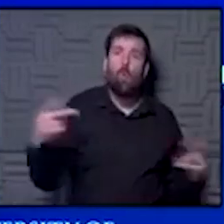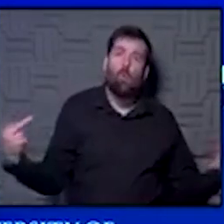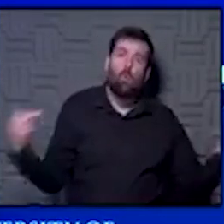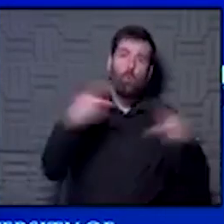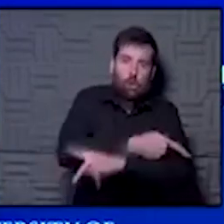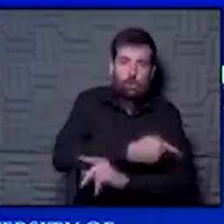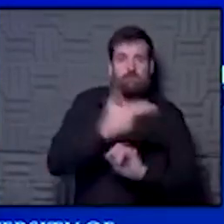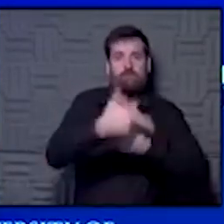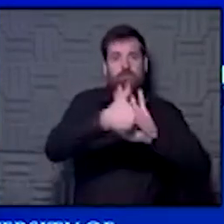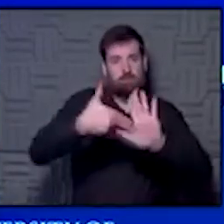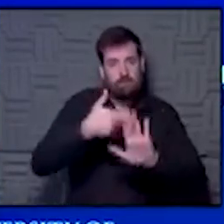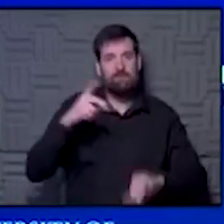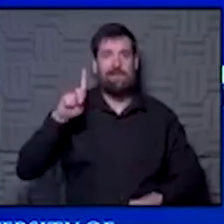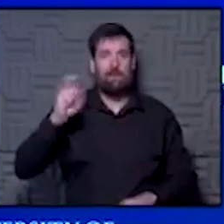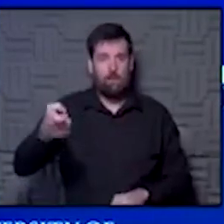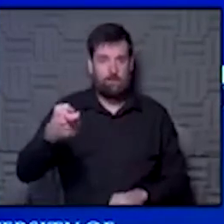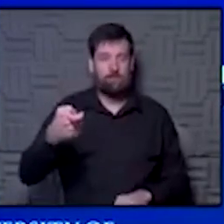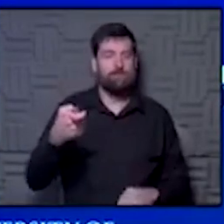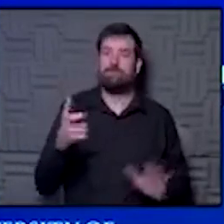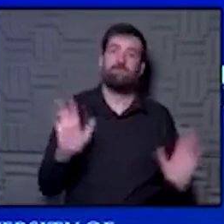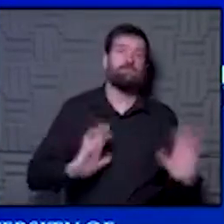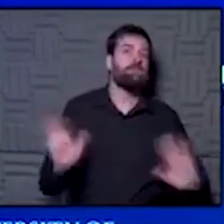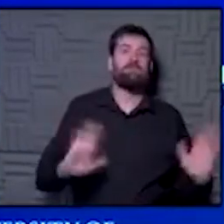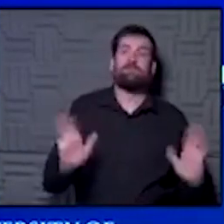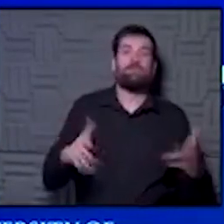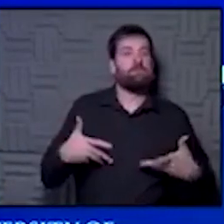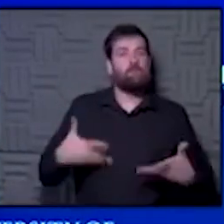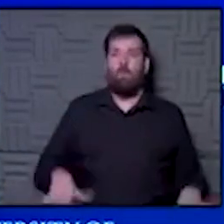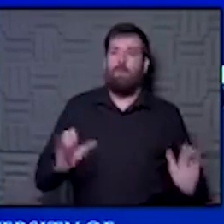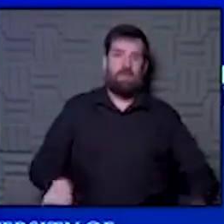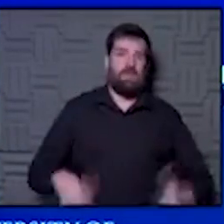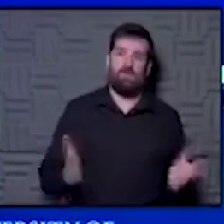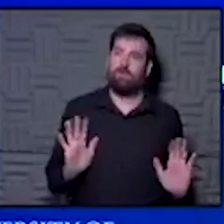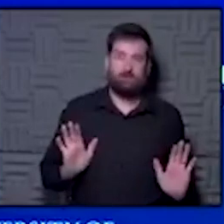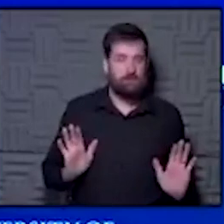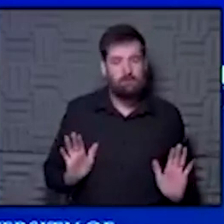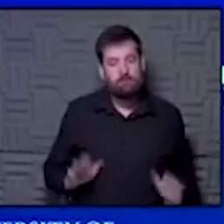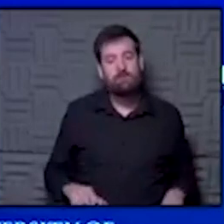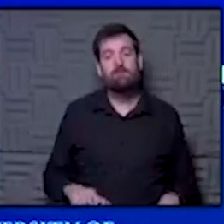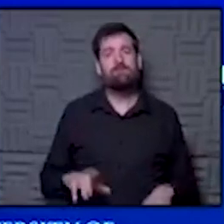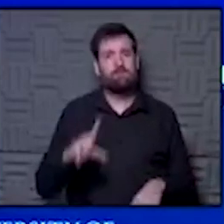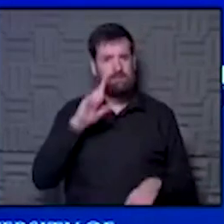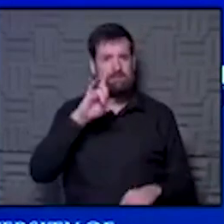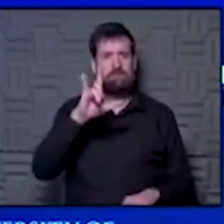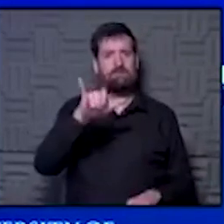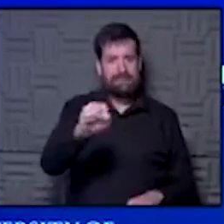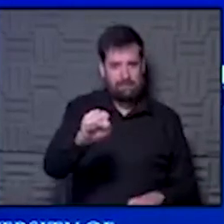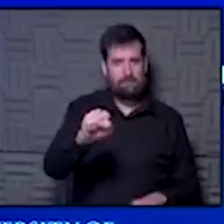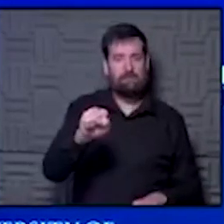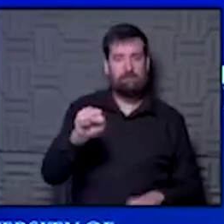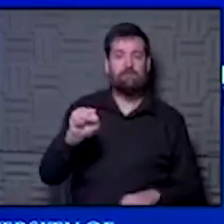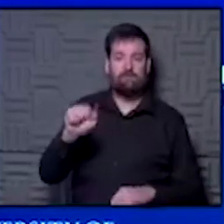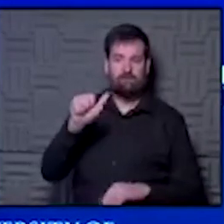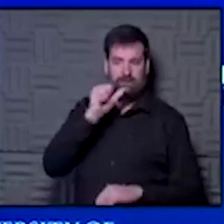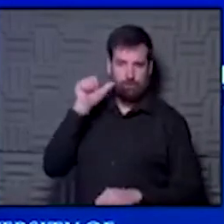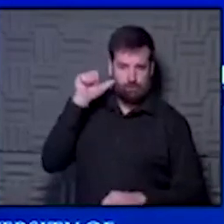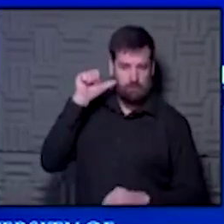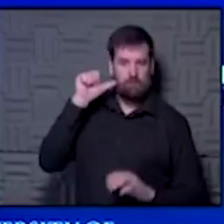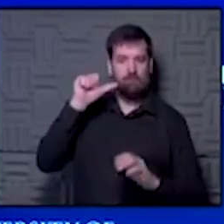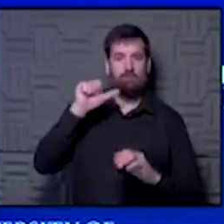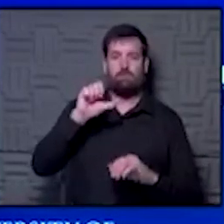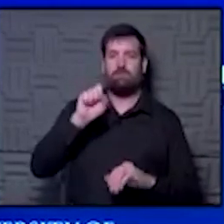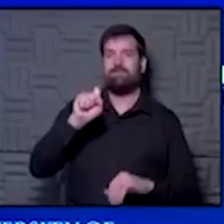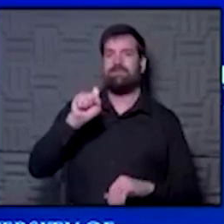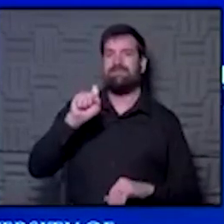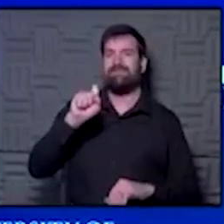diagnoses. So that is not the outcome we want. So I think that, yes, there was an article in the Star yesterday about St. Luke's